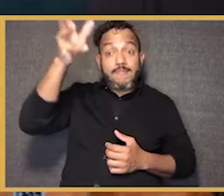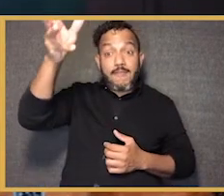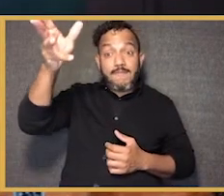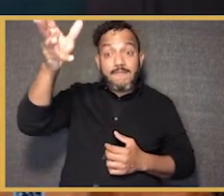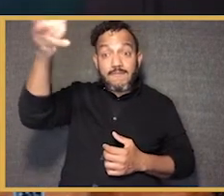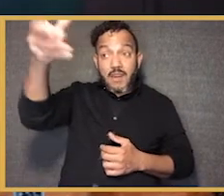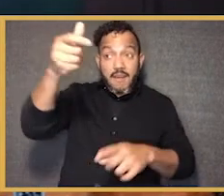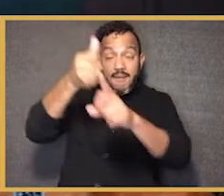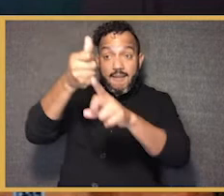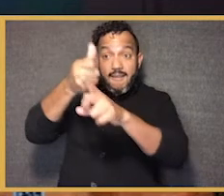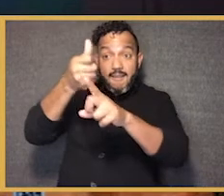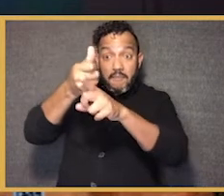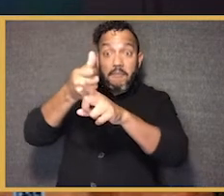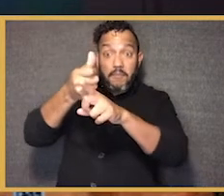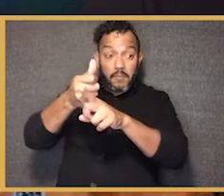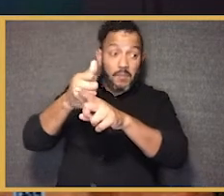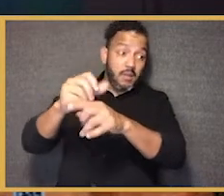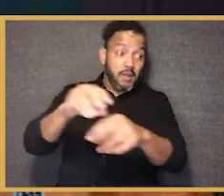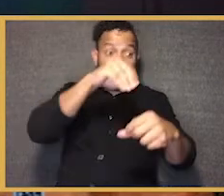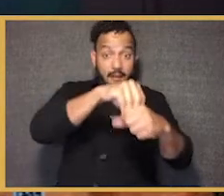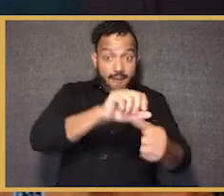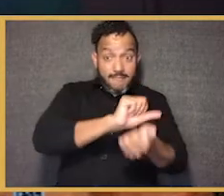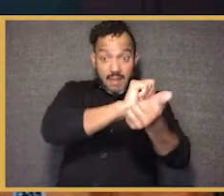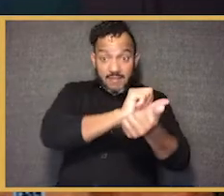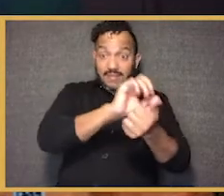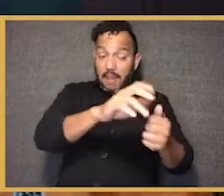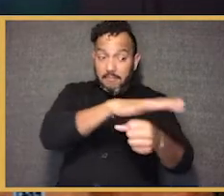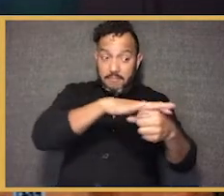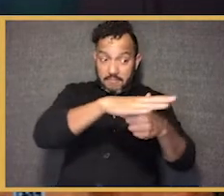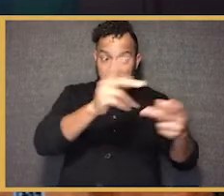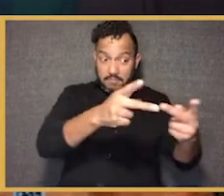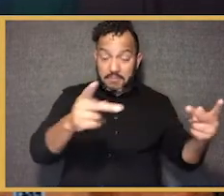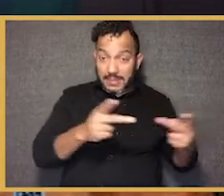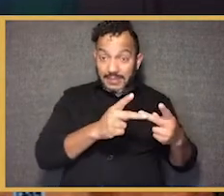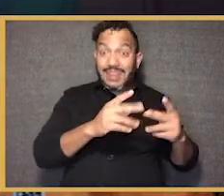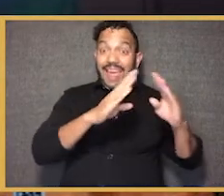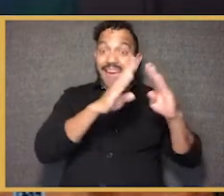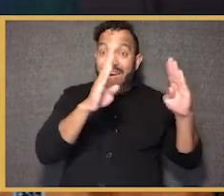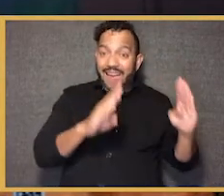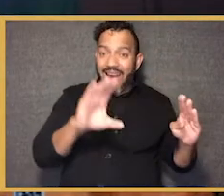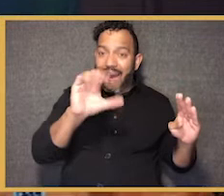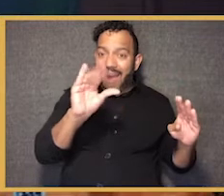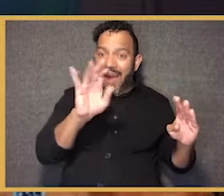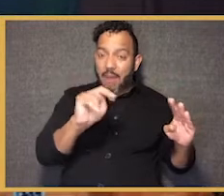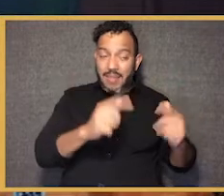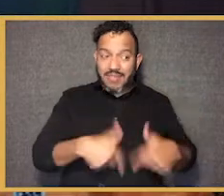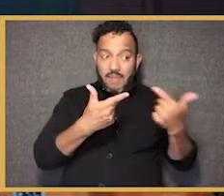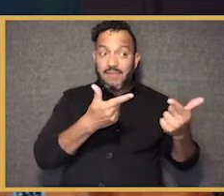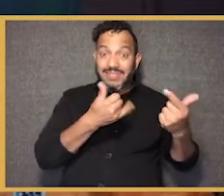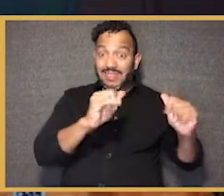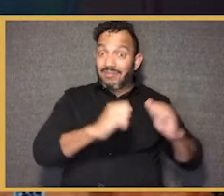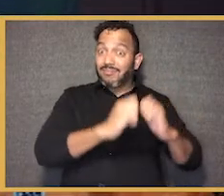grandfather was enslaved. And it turns out that the cabin that he and his family